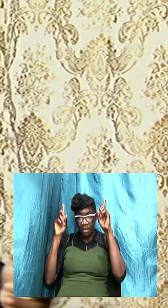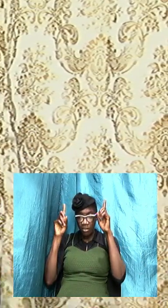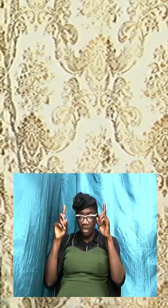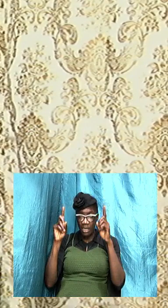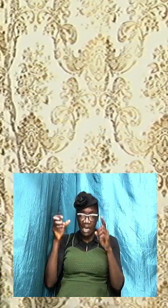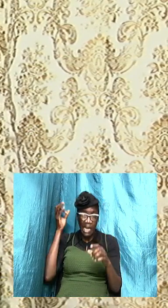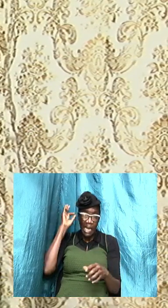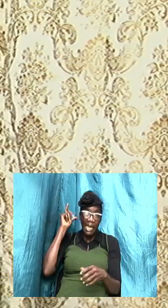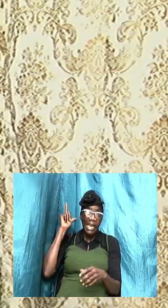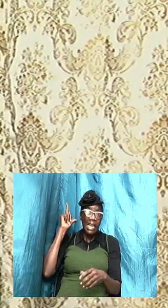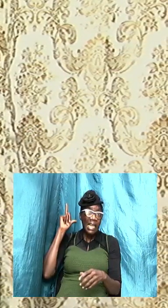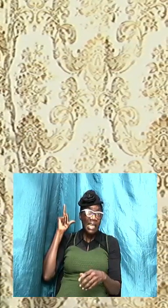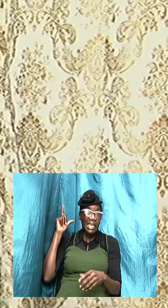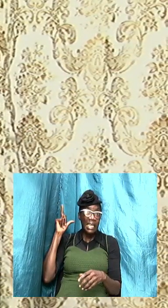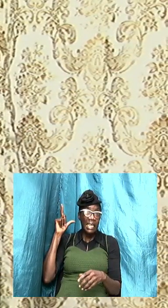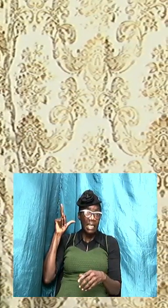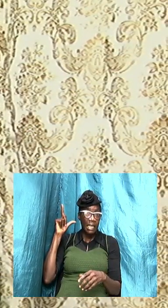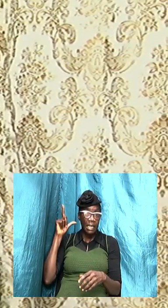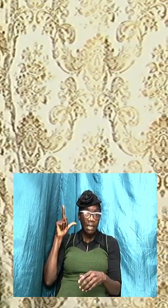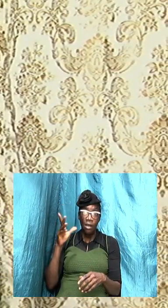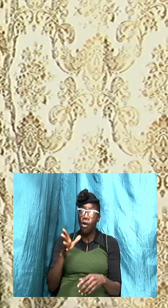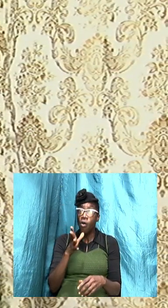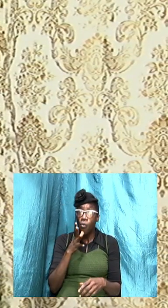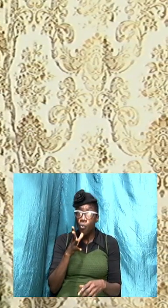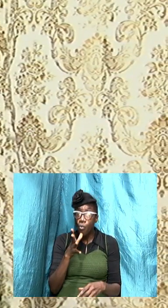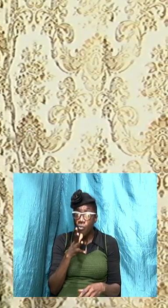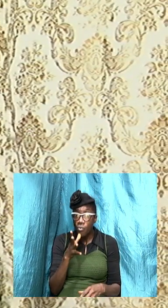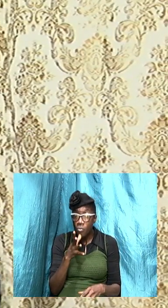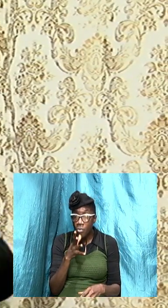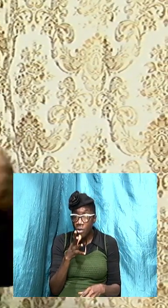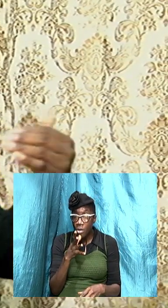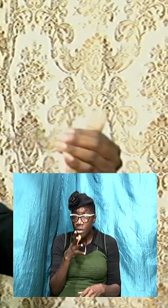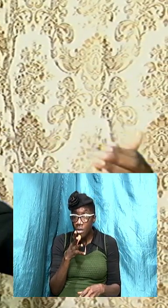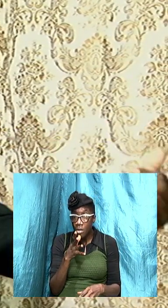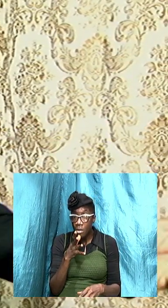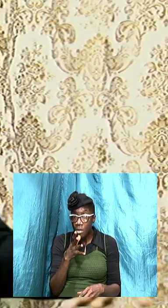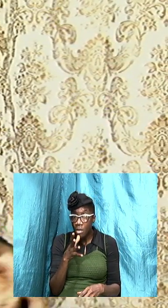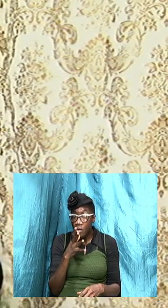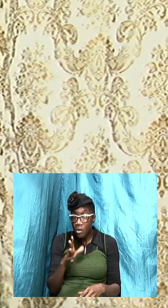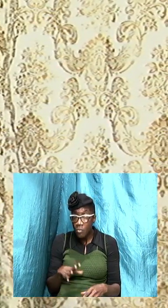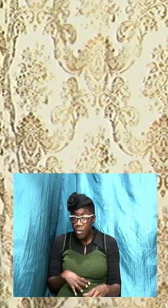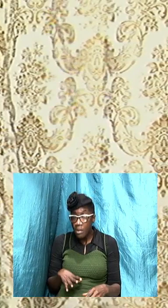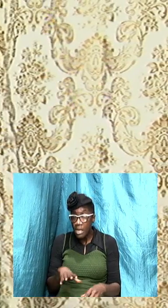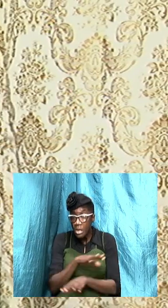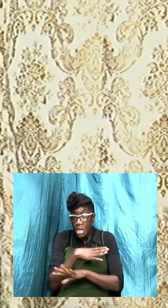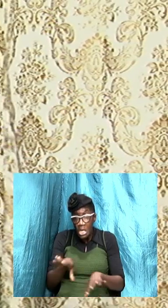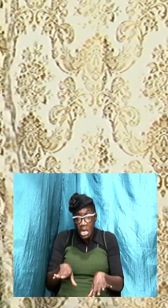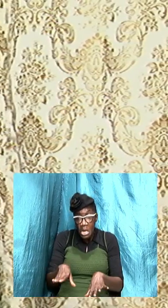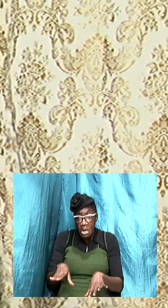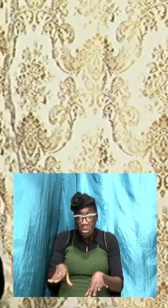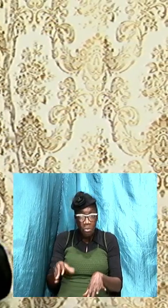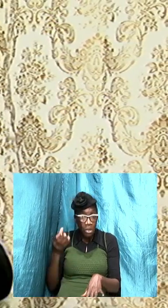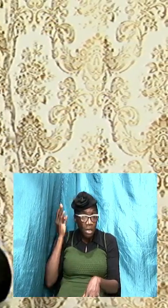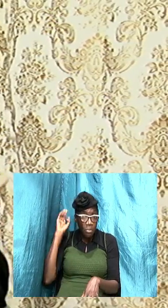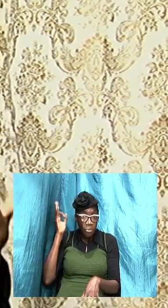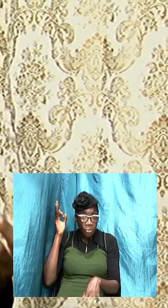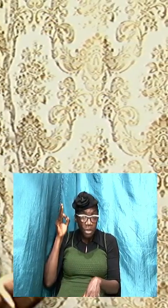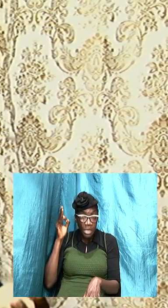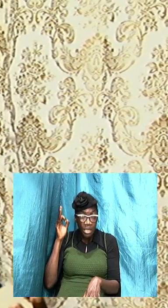not preach in church lady must not say anything in church some people stop because of